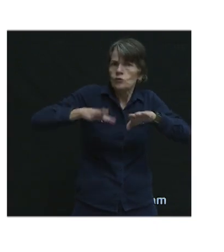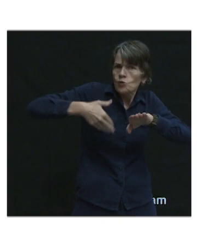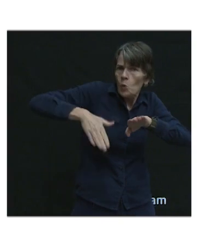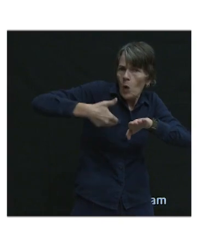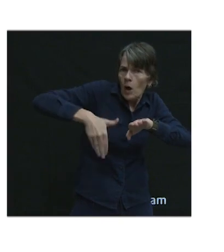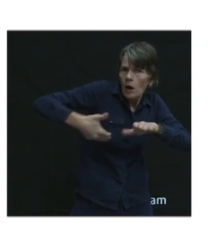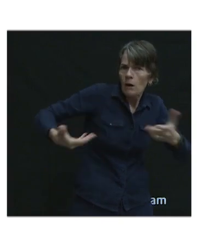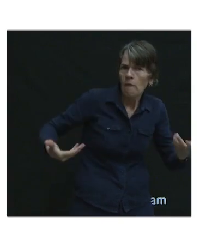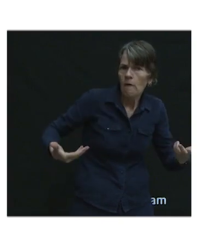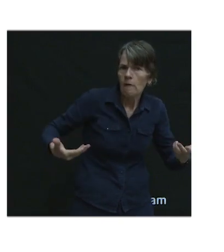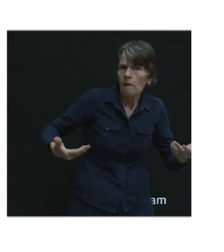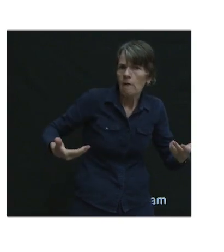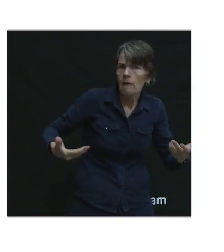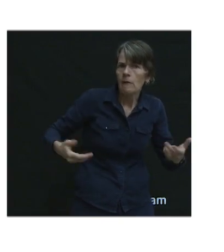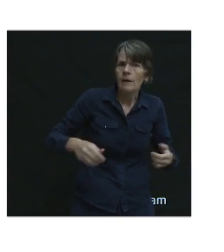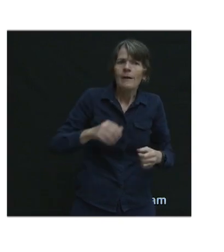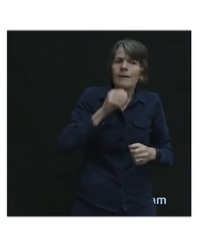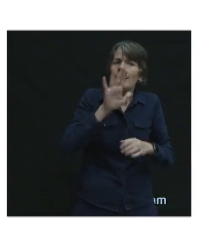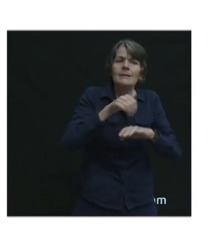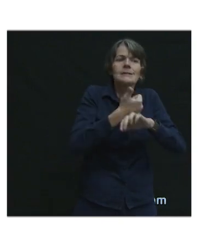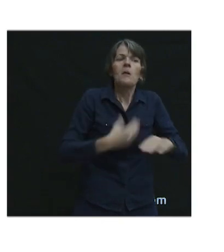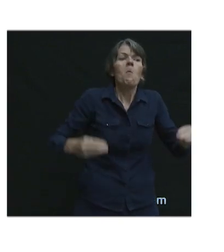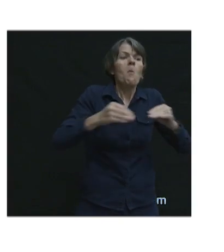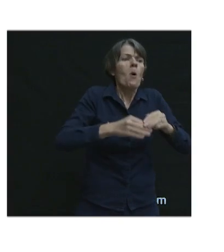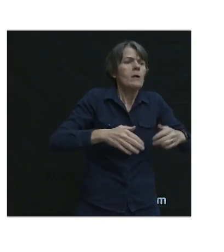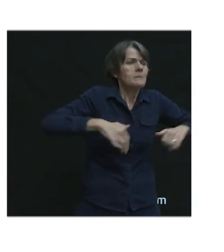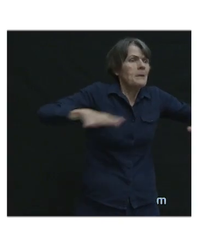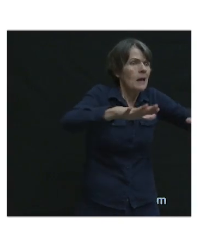and not making them more space for motor vehicles.